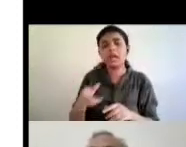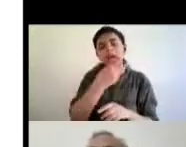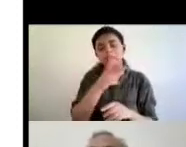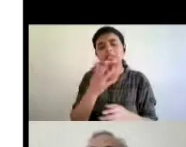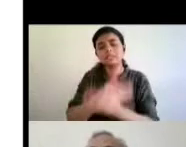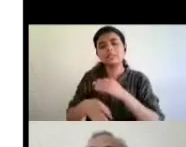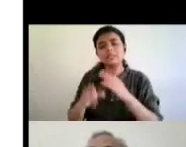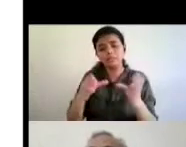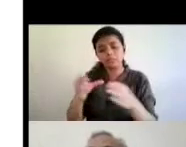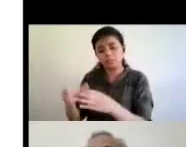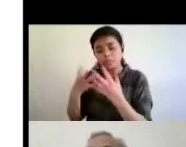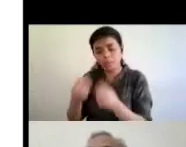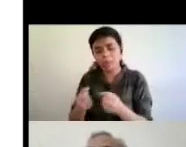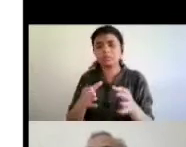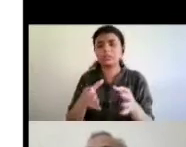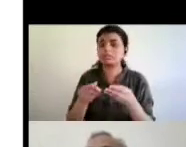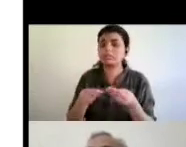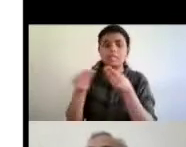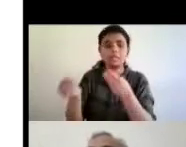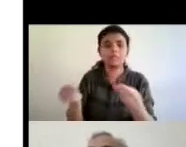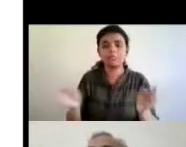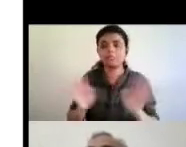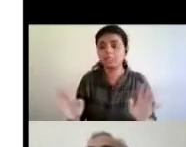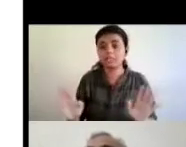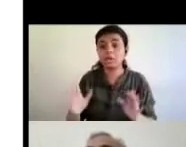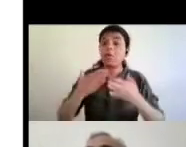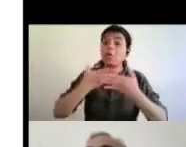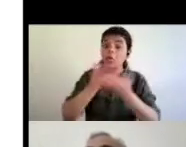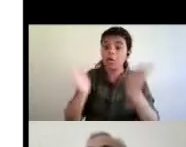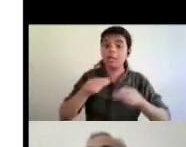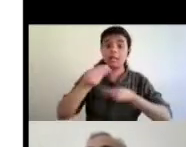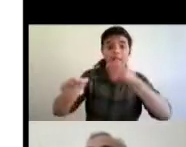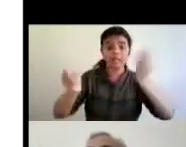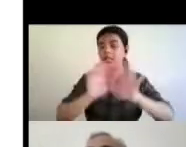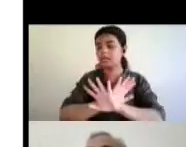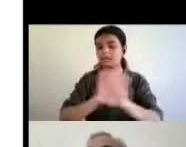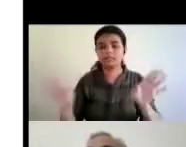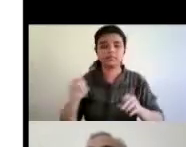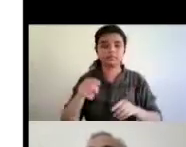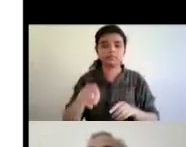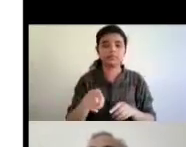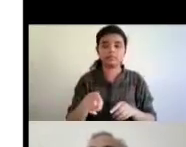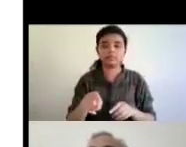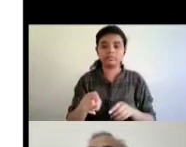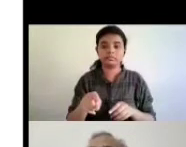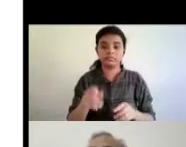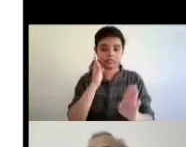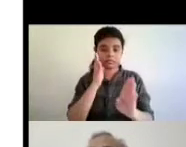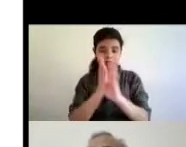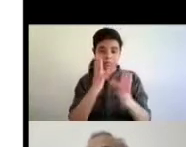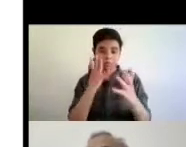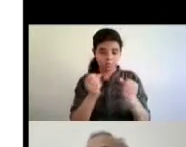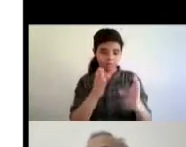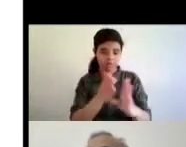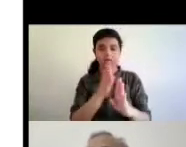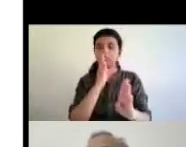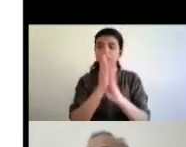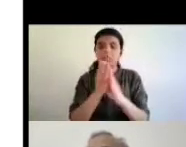that that we want to make sure we will need to make sure that these books are reaching only to the target and